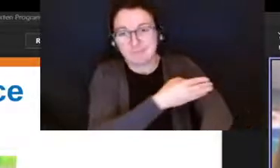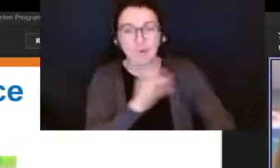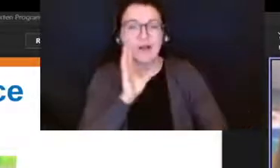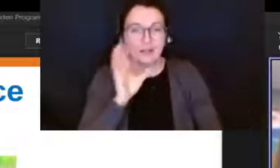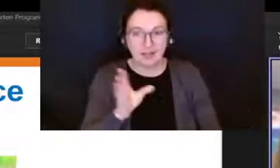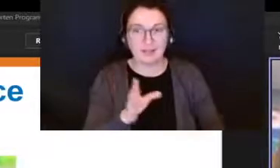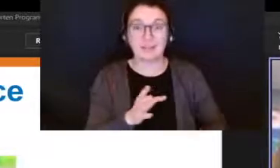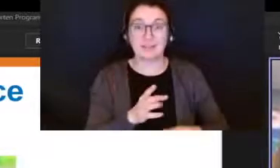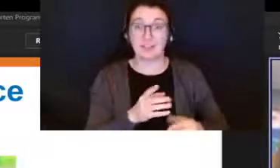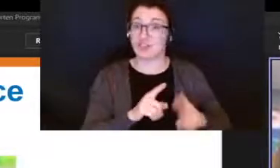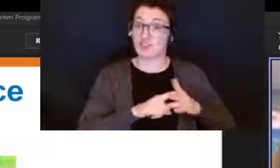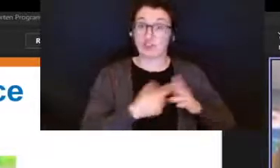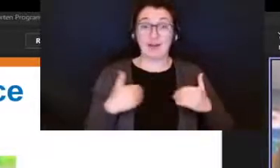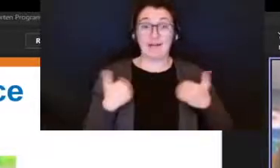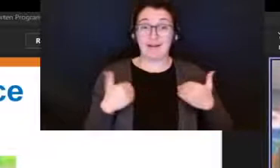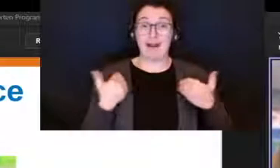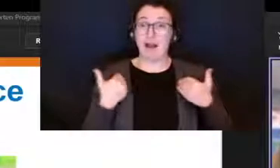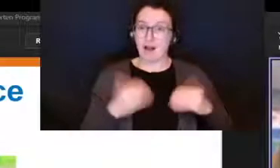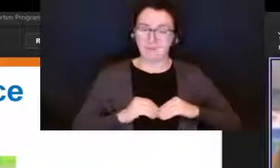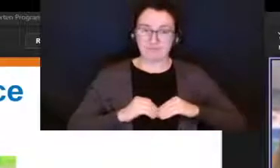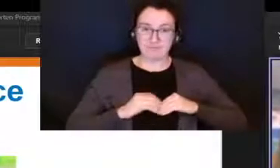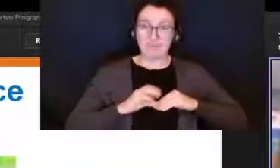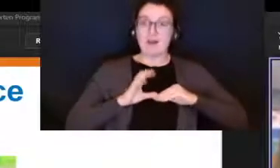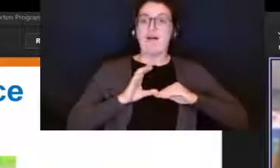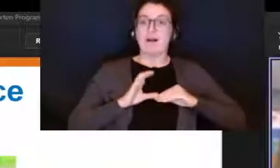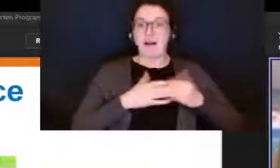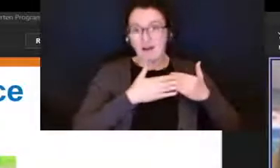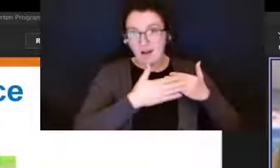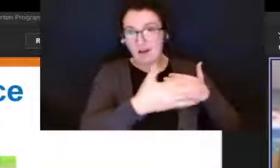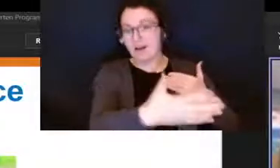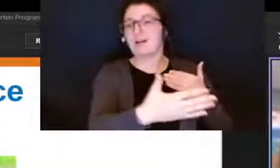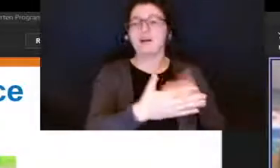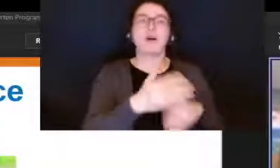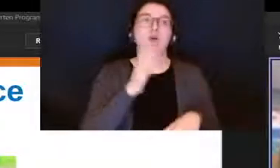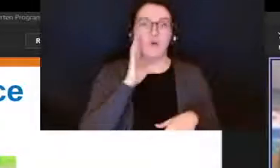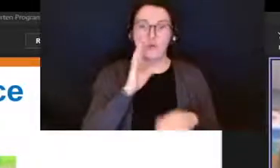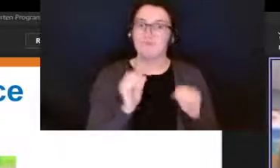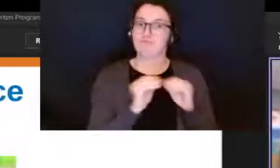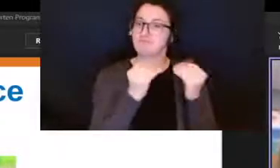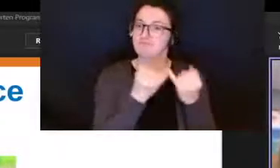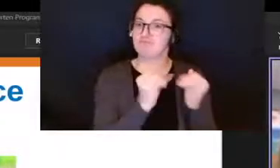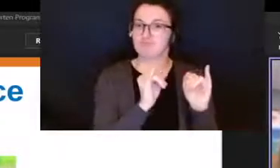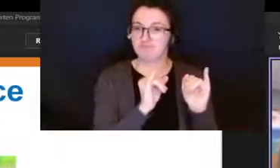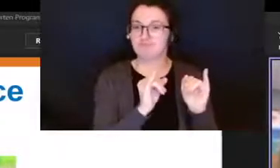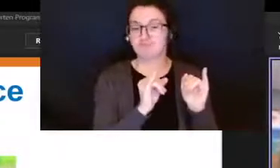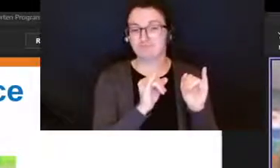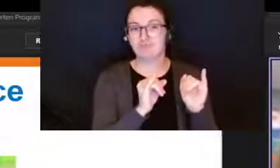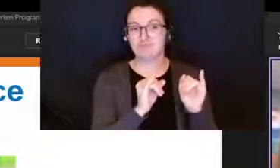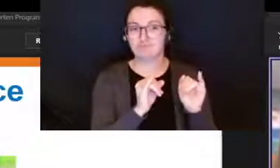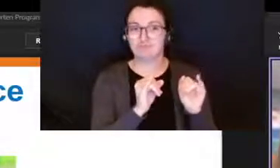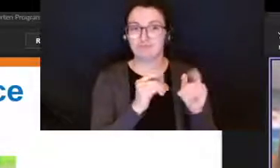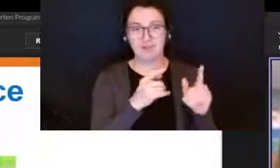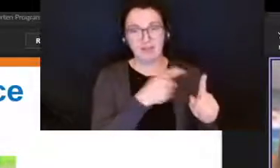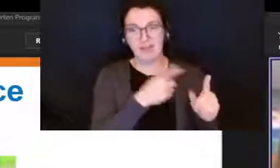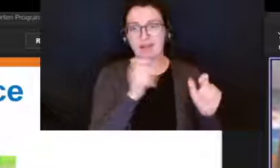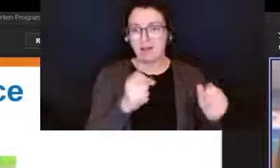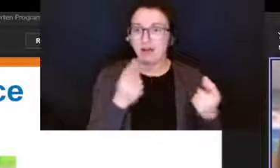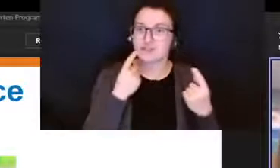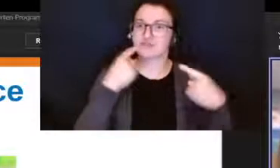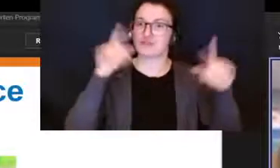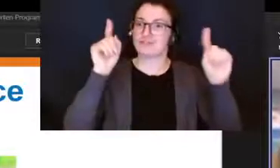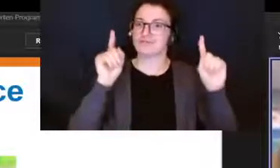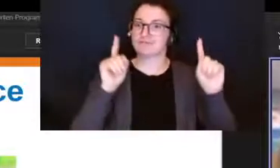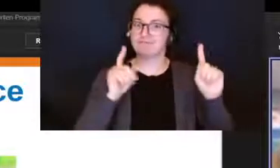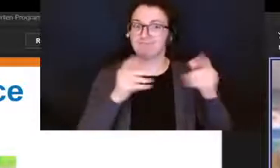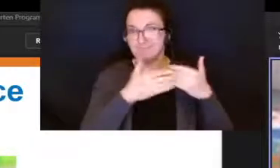really does lead to greater opportunities and our moral imperative is to prepare our students to achieve their highest potential in order to realize